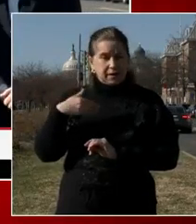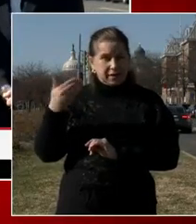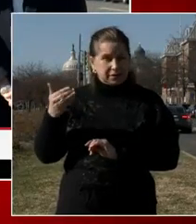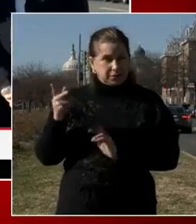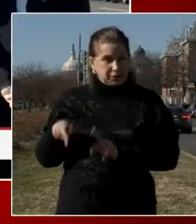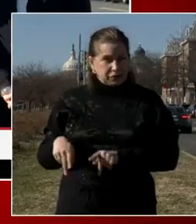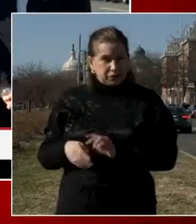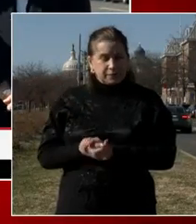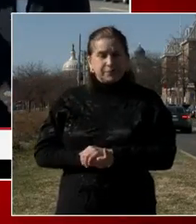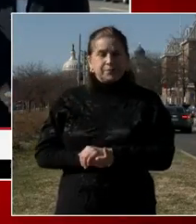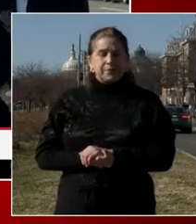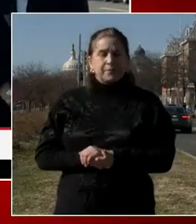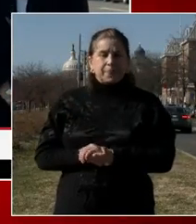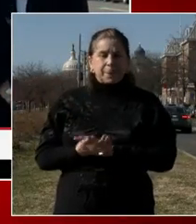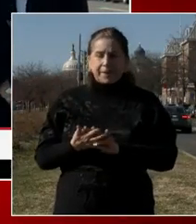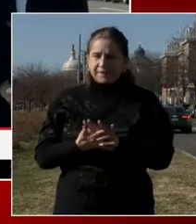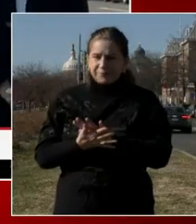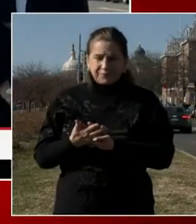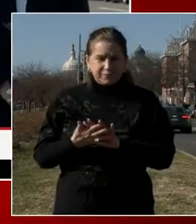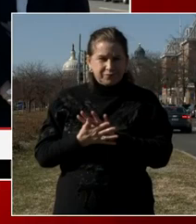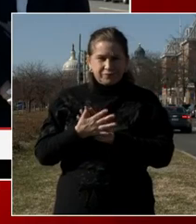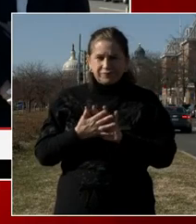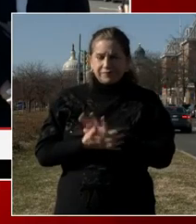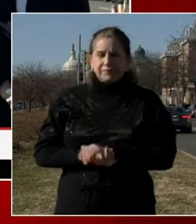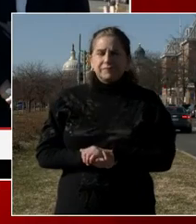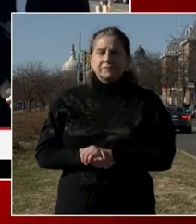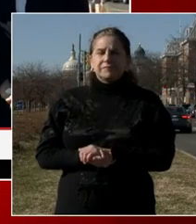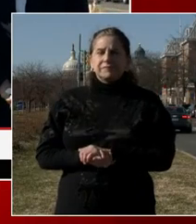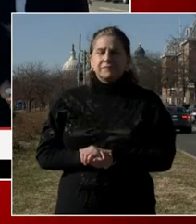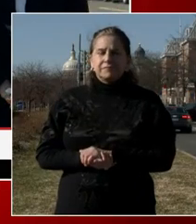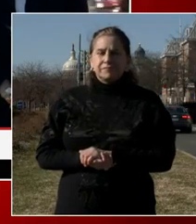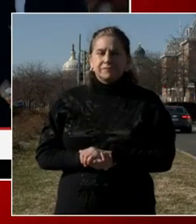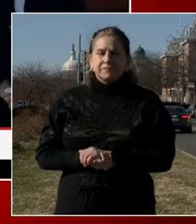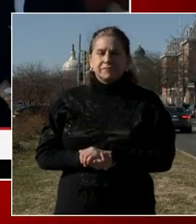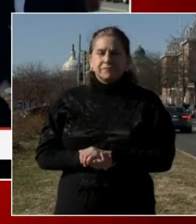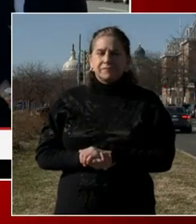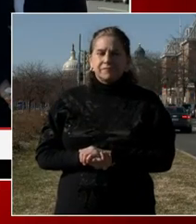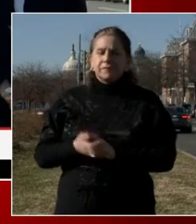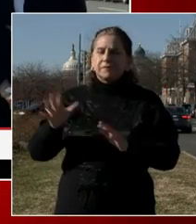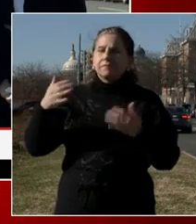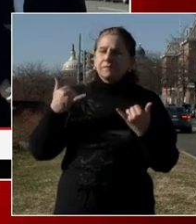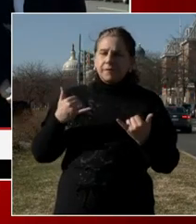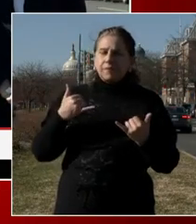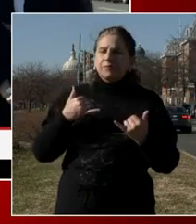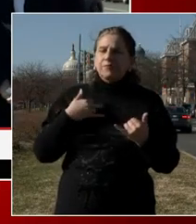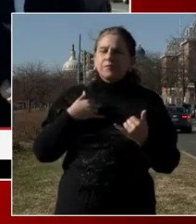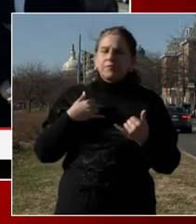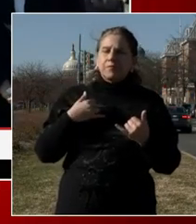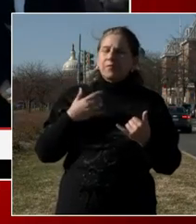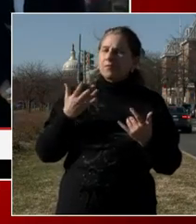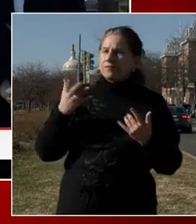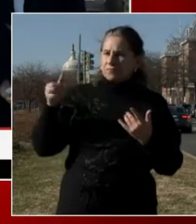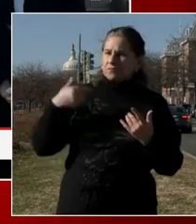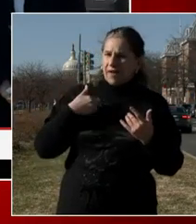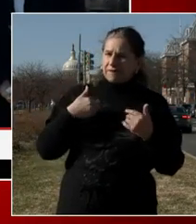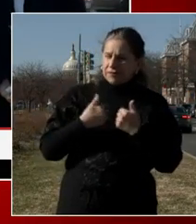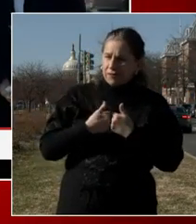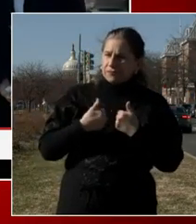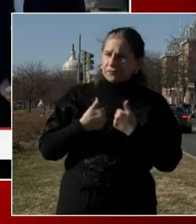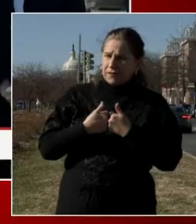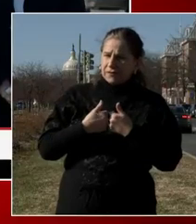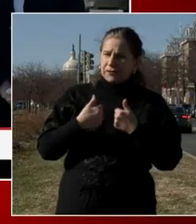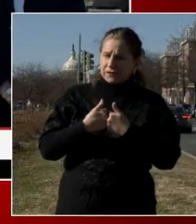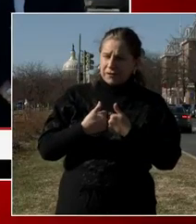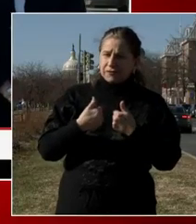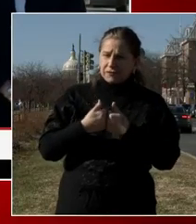is, what kind of battle you're up against? Because with the world looking into, see, while there are many amazing neighborhoods and places, many have been